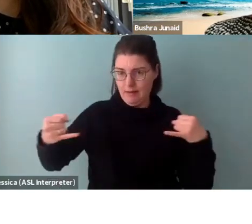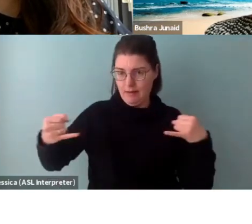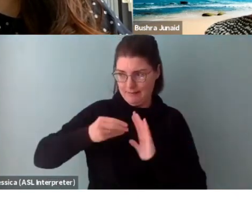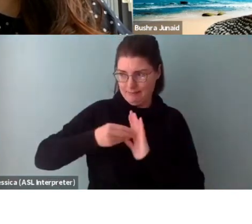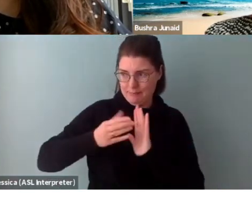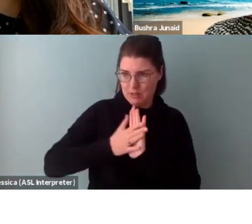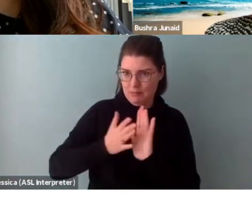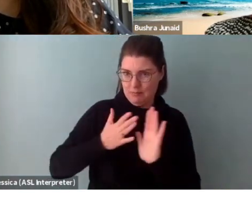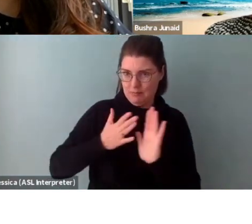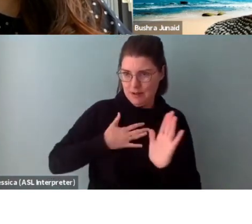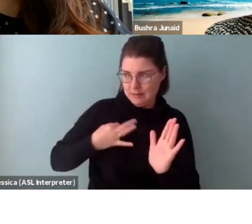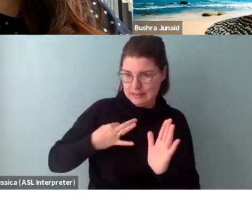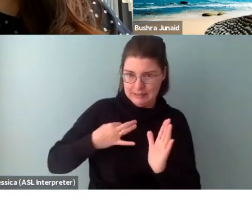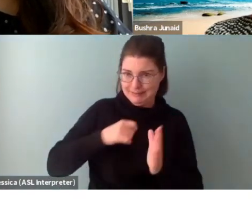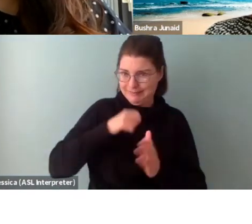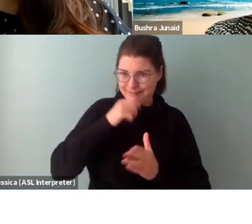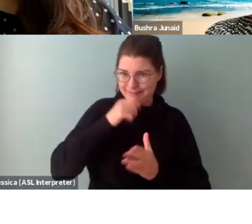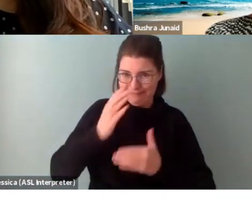would?